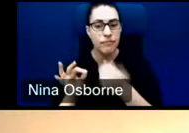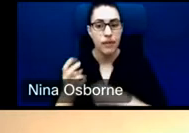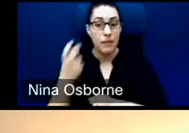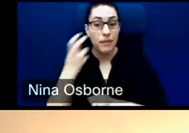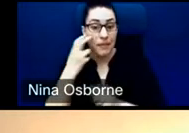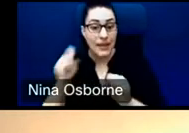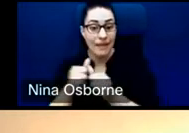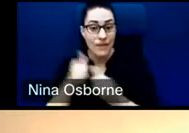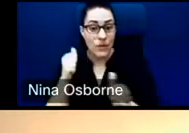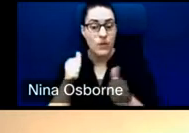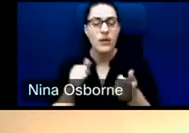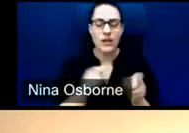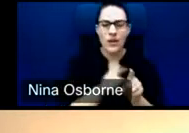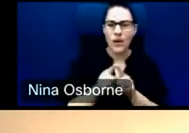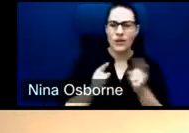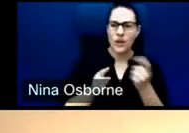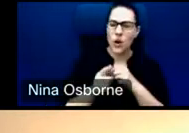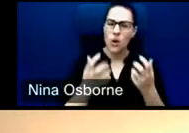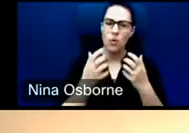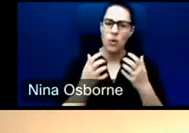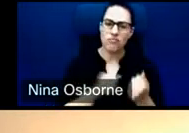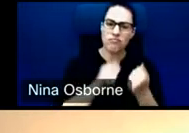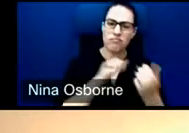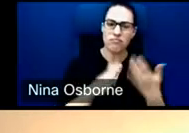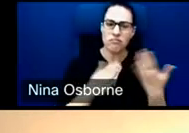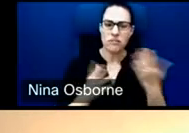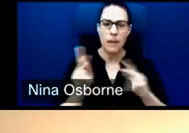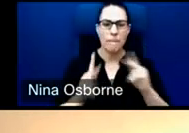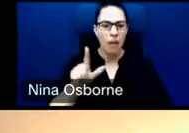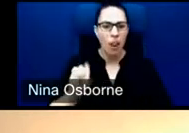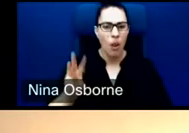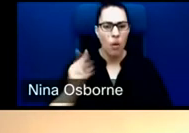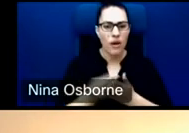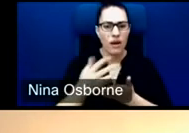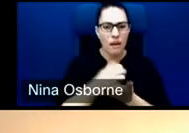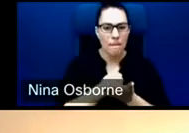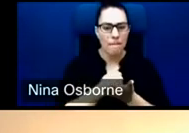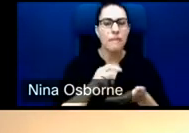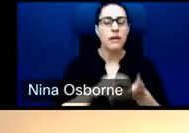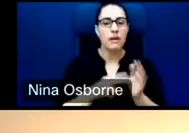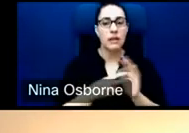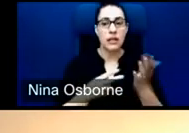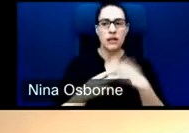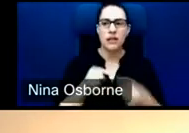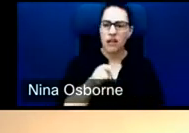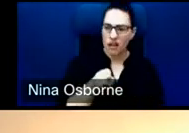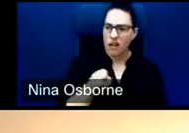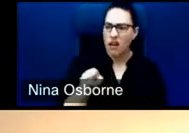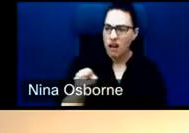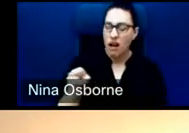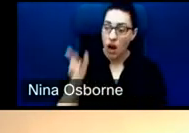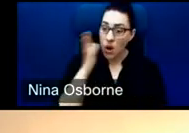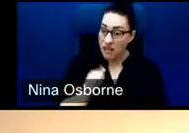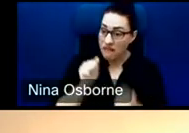the low and middle income population. And it was those very reasons that led us, one, to be very intrigued in the project